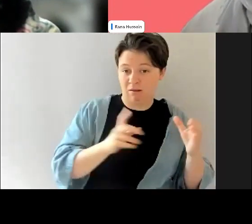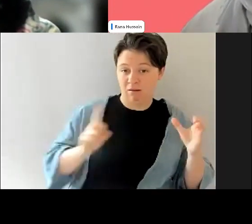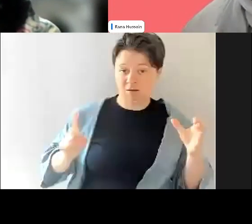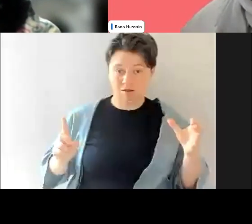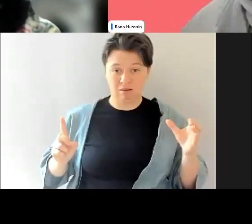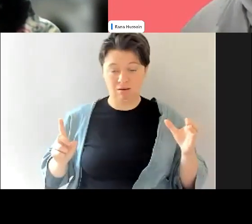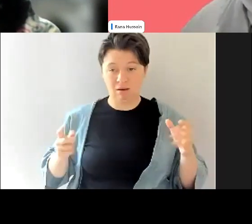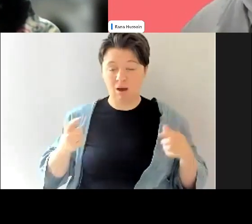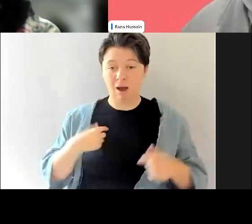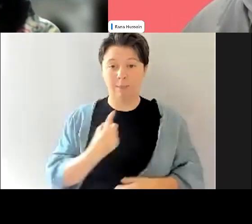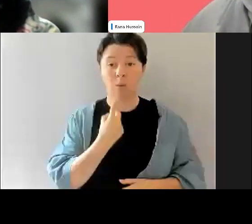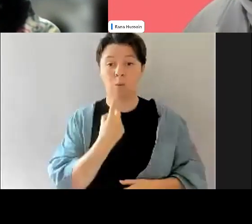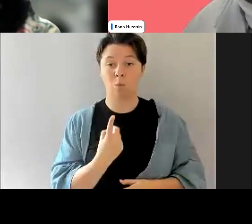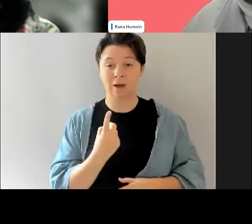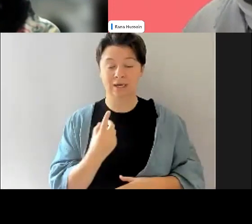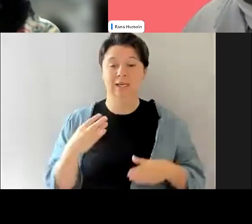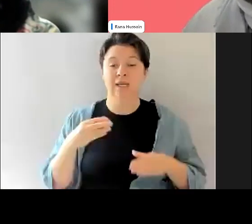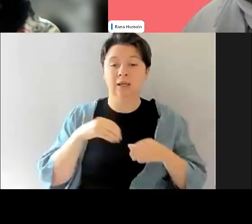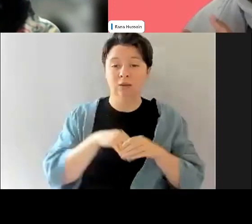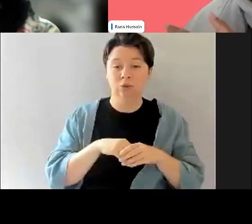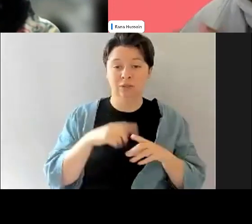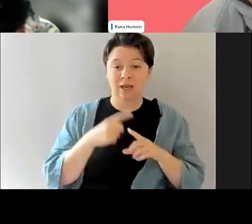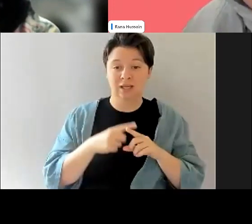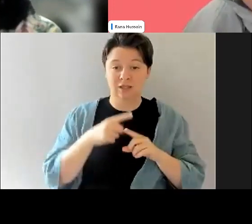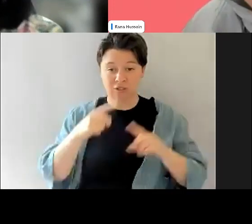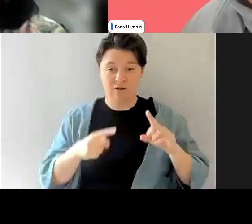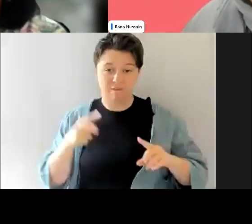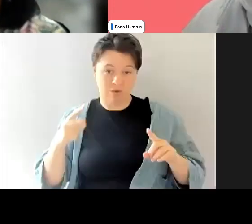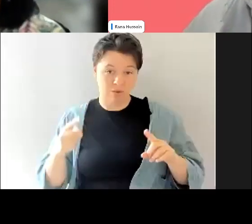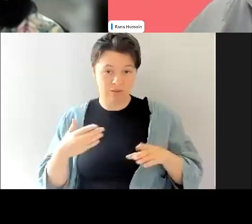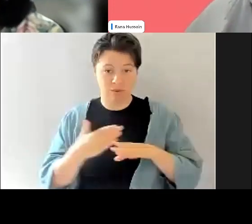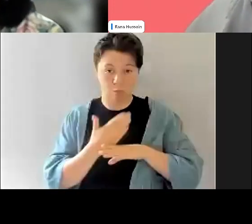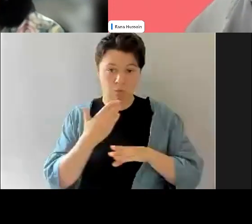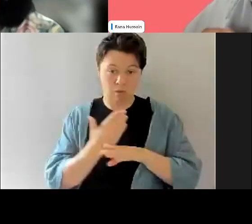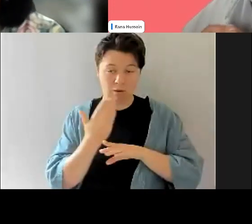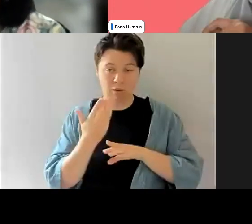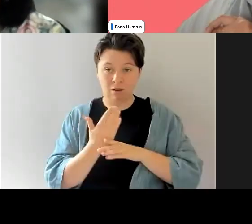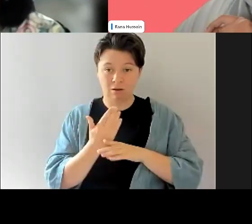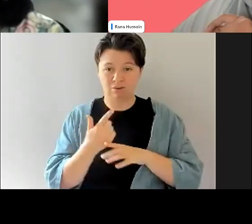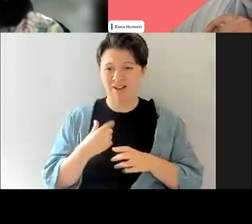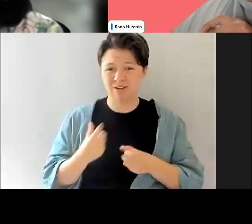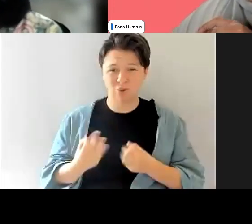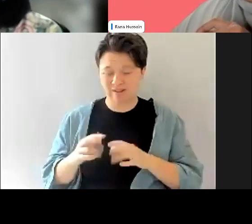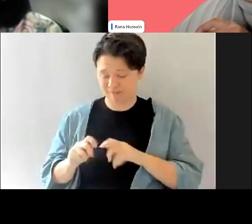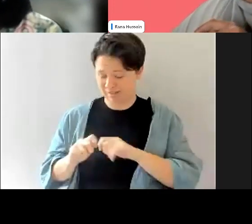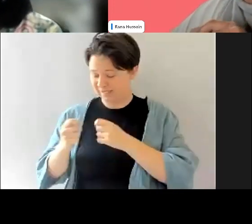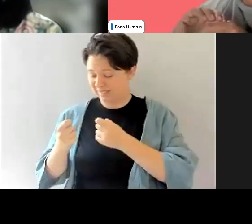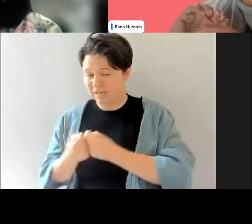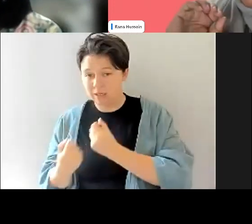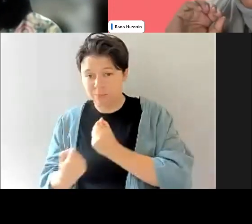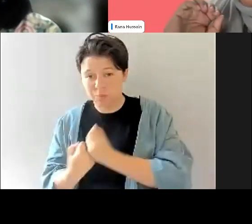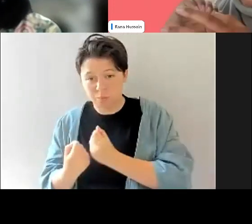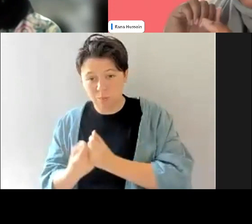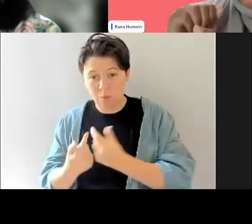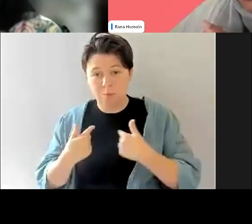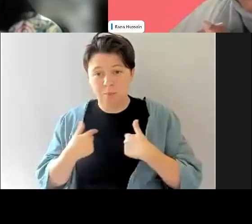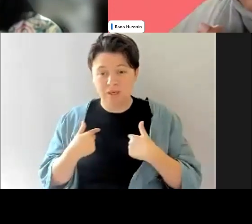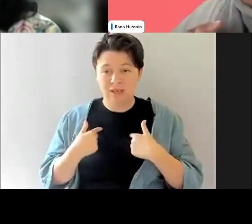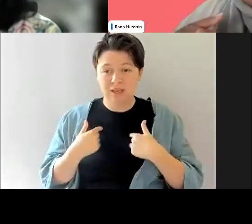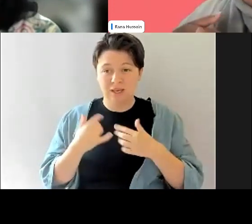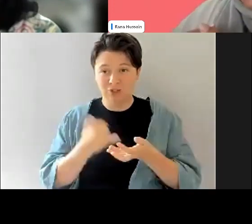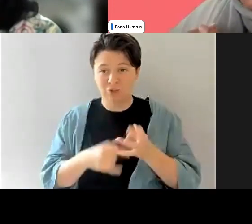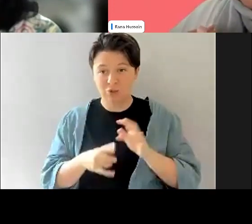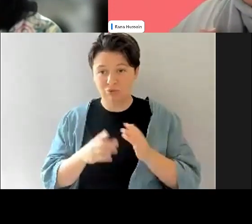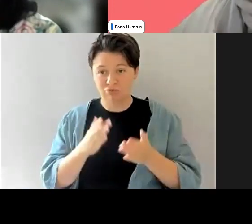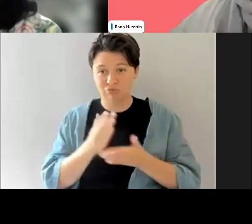inclusion and diversity practitioner. So I don't really have a team or, um, and so you are,